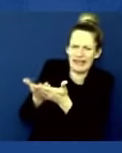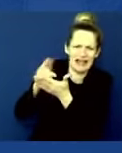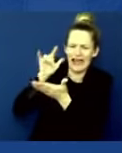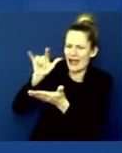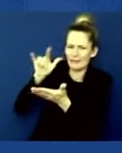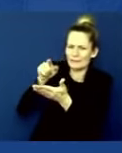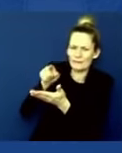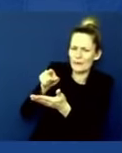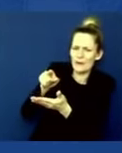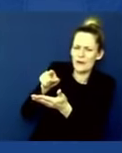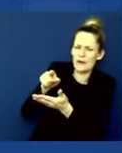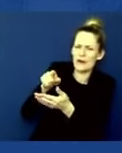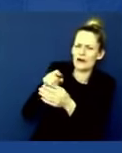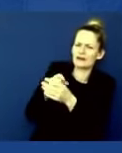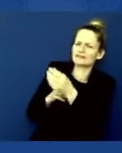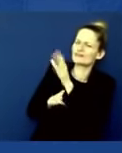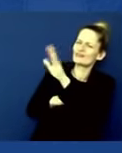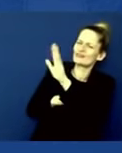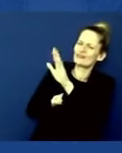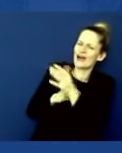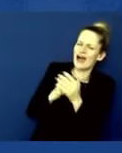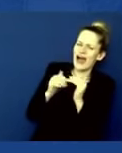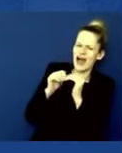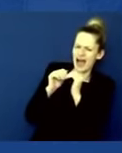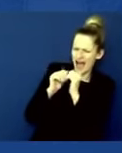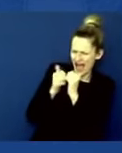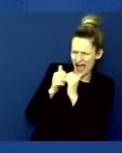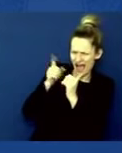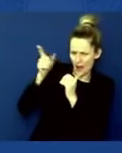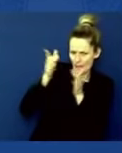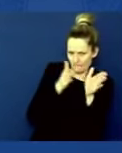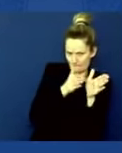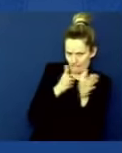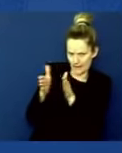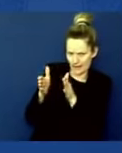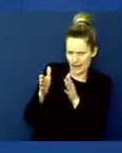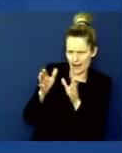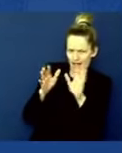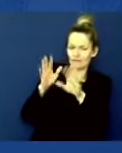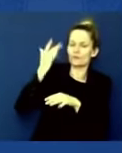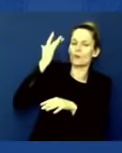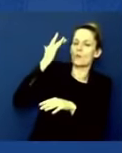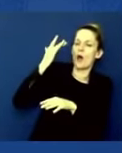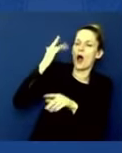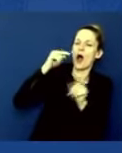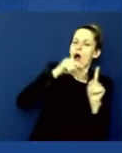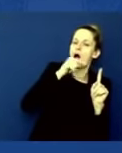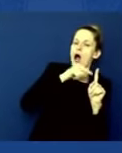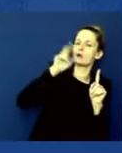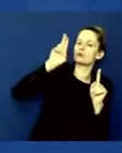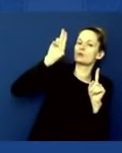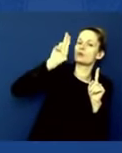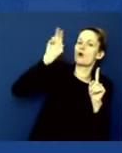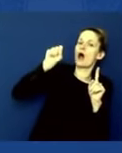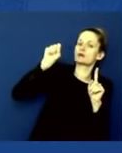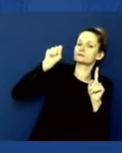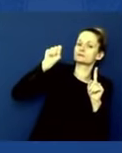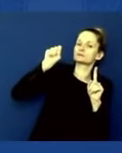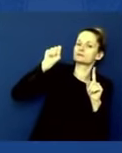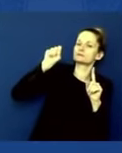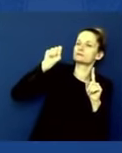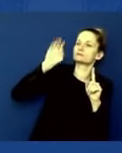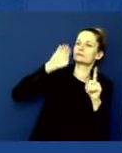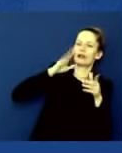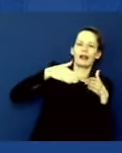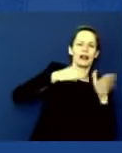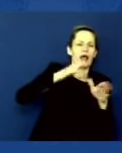to make it into the airport as well. Why is the U.S. doing more to allow Afghans into the airport to ensure access to the